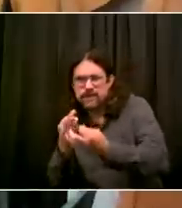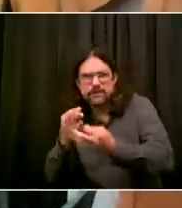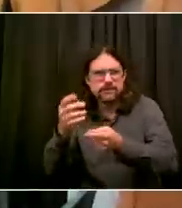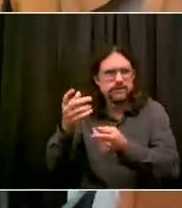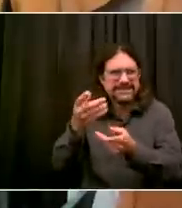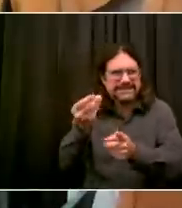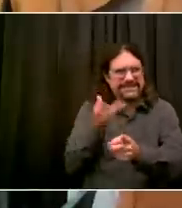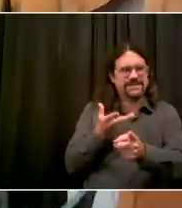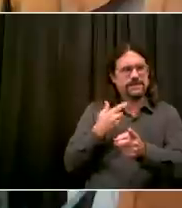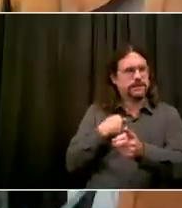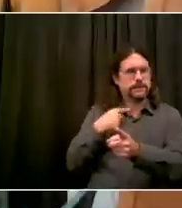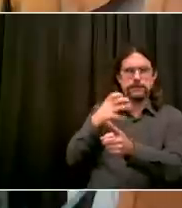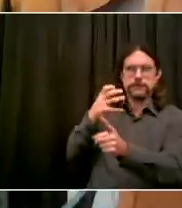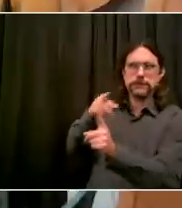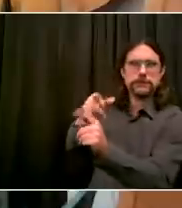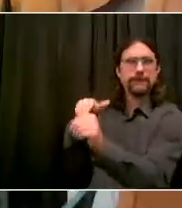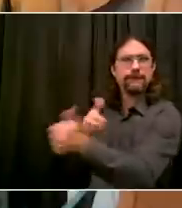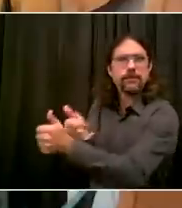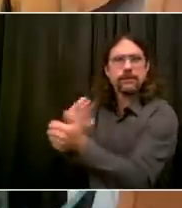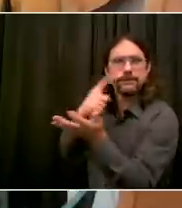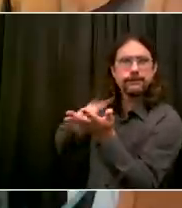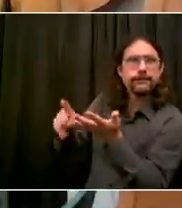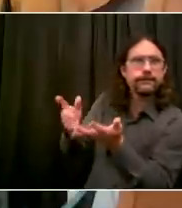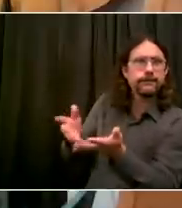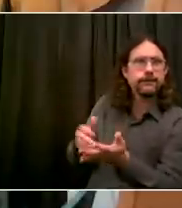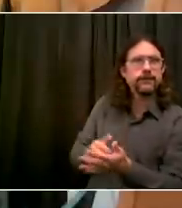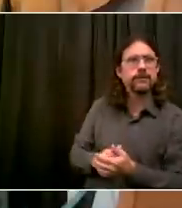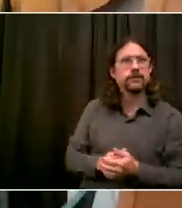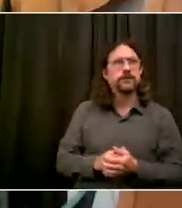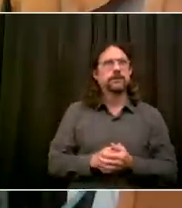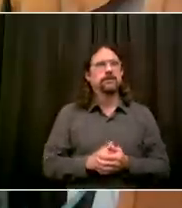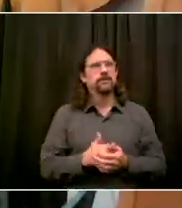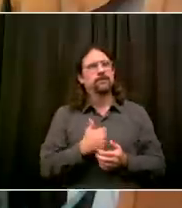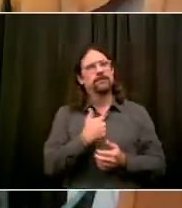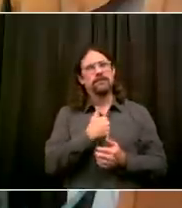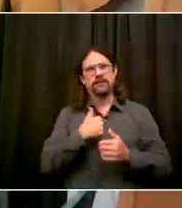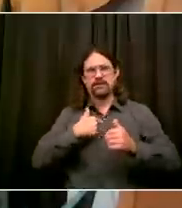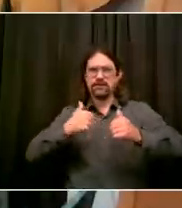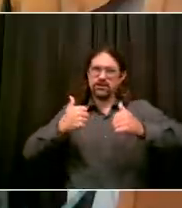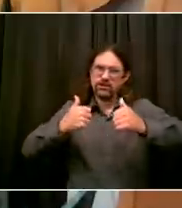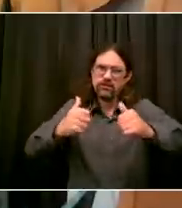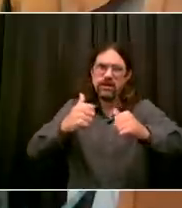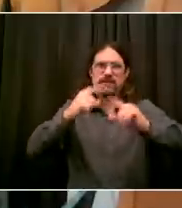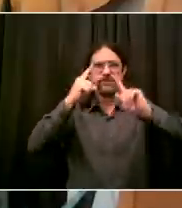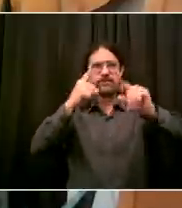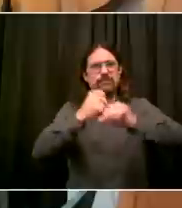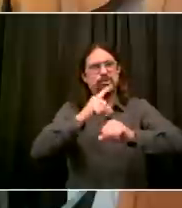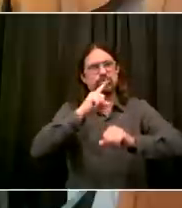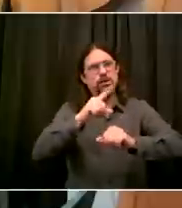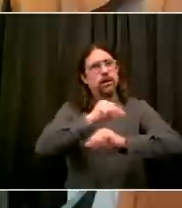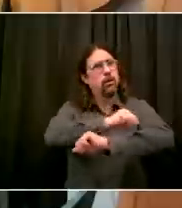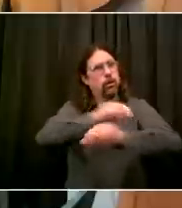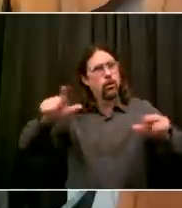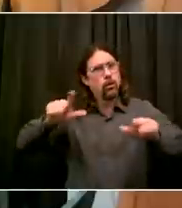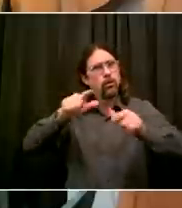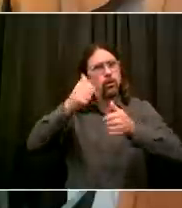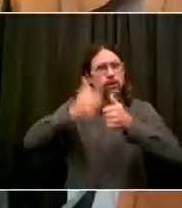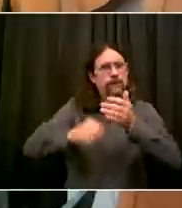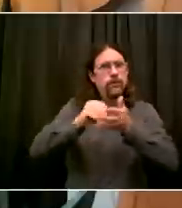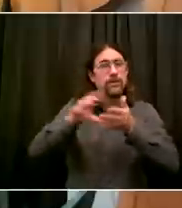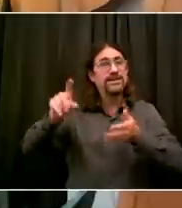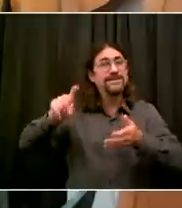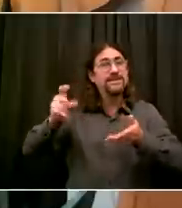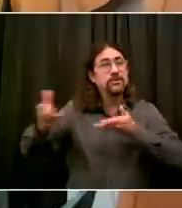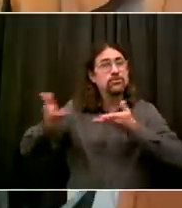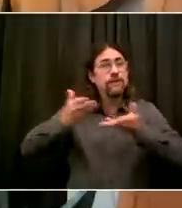have the services, and especially if they've chosen in person, that they have those in-person services as well. So, again, as the mayor and I have talked about,